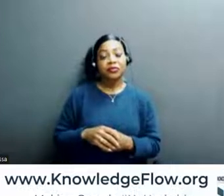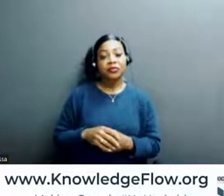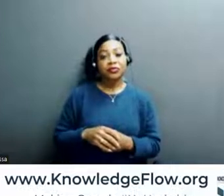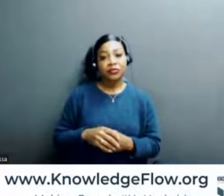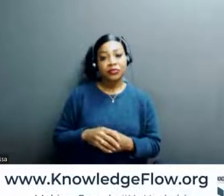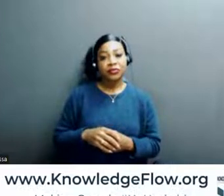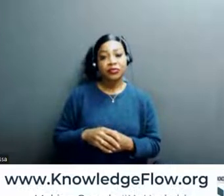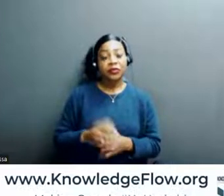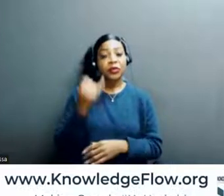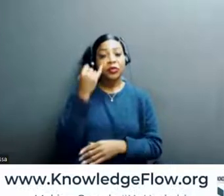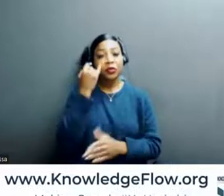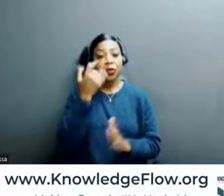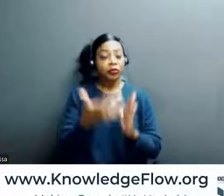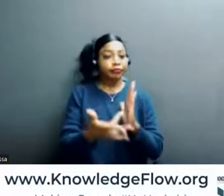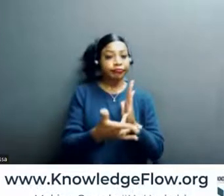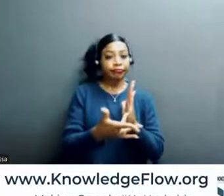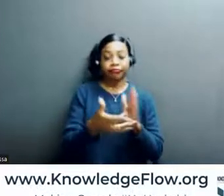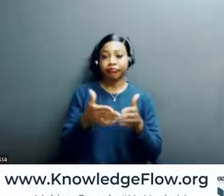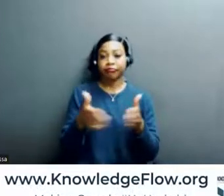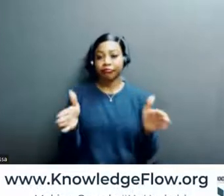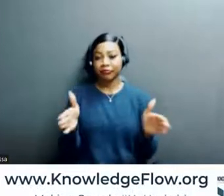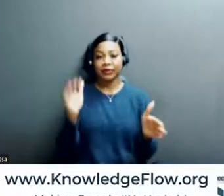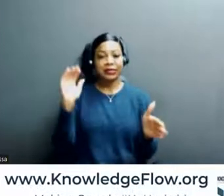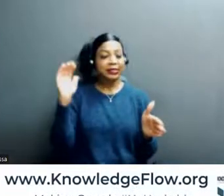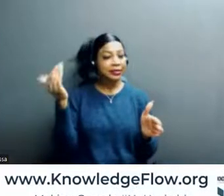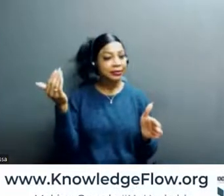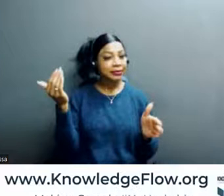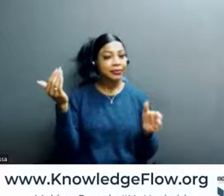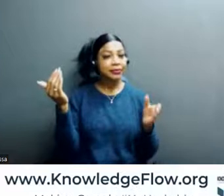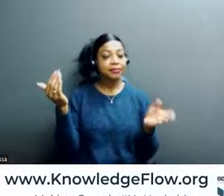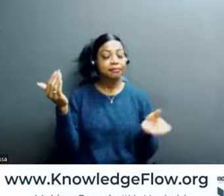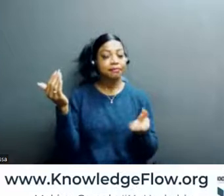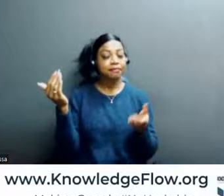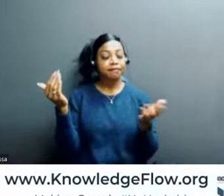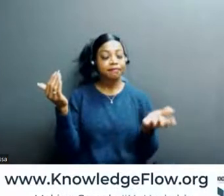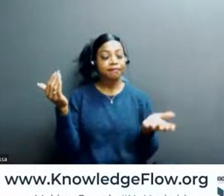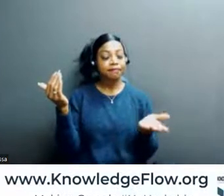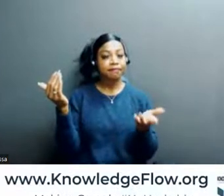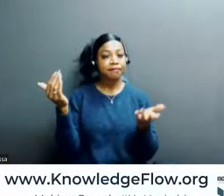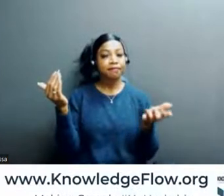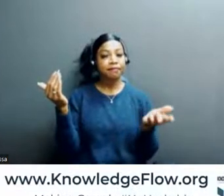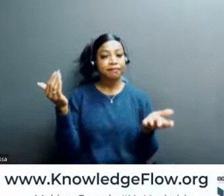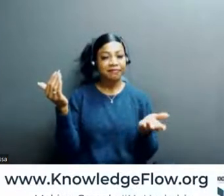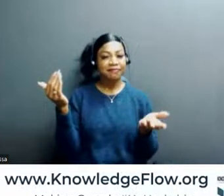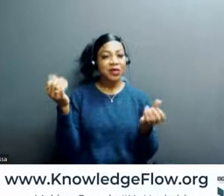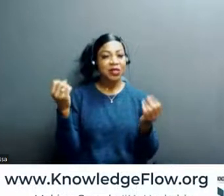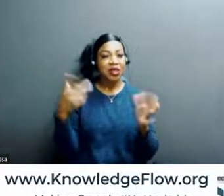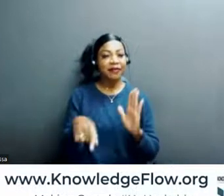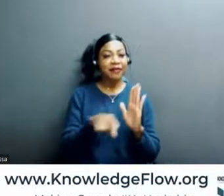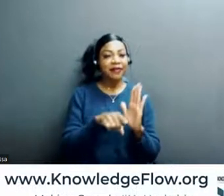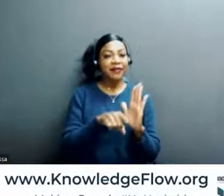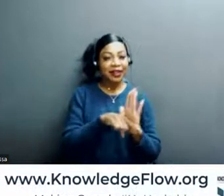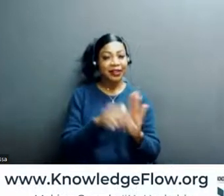technology in general, there seems to be rather negative ageist thoughts